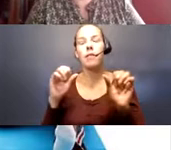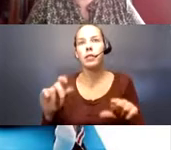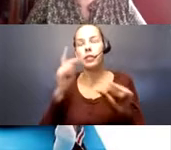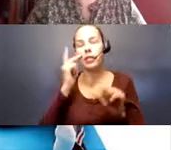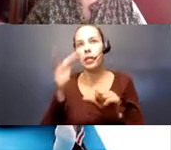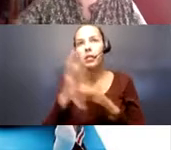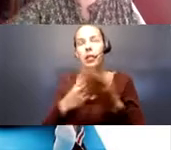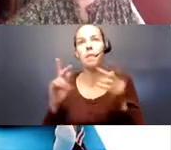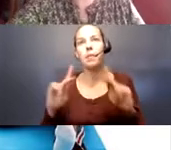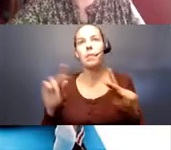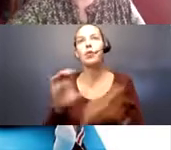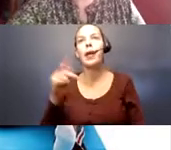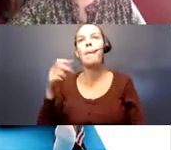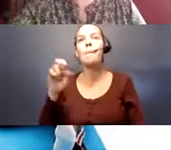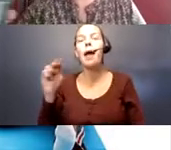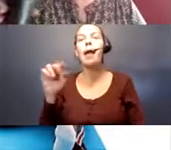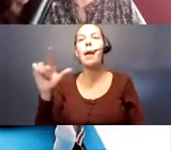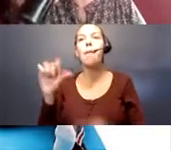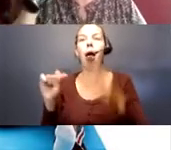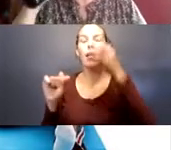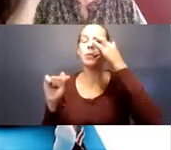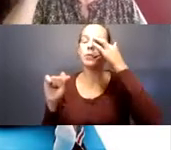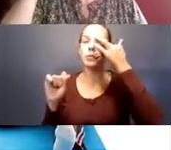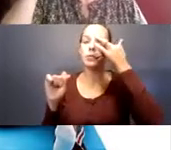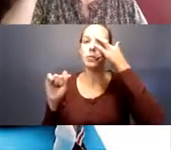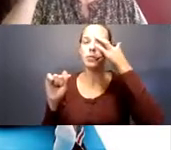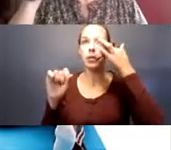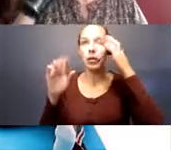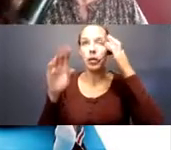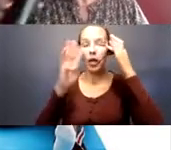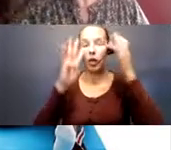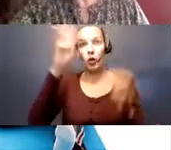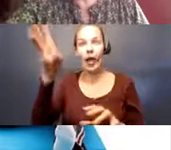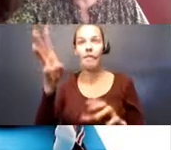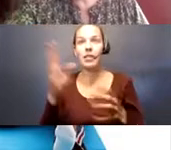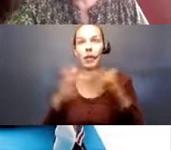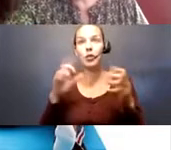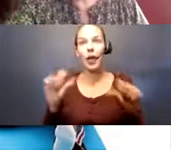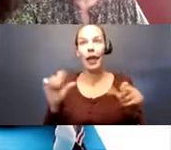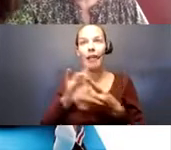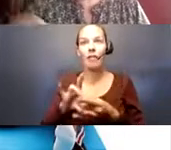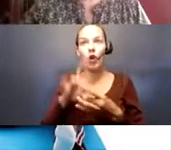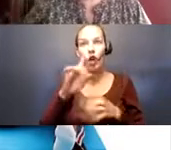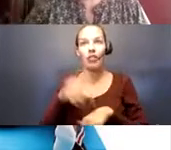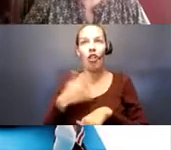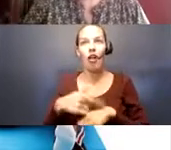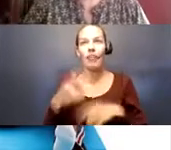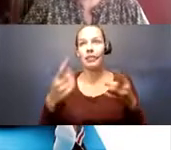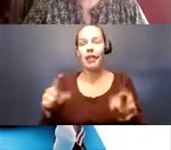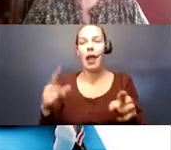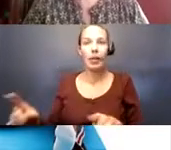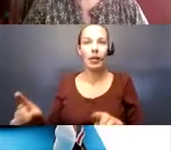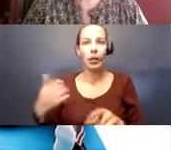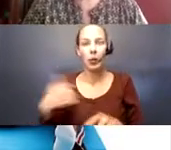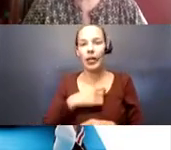people are doing pen pals. Get creative. You know, just as much as we can keep that connection. For as long as this goes on. That we can really